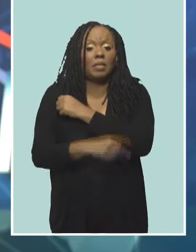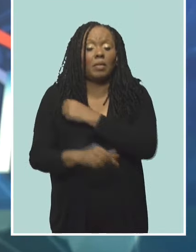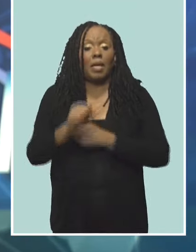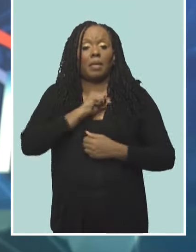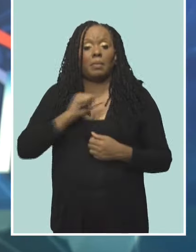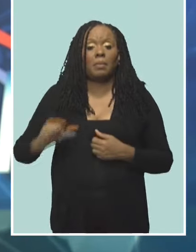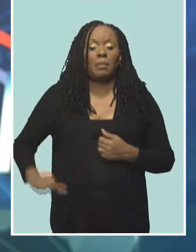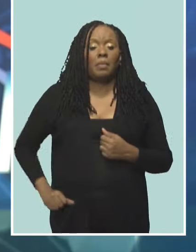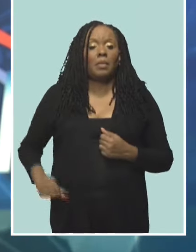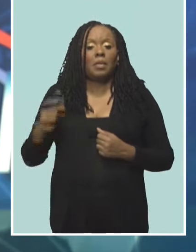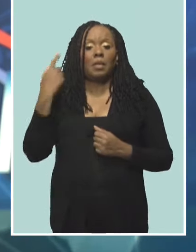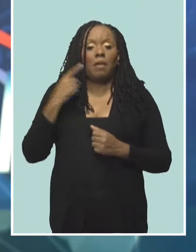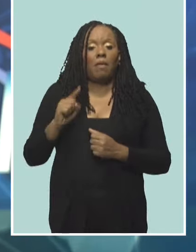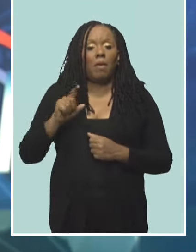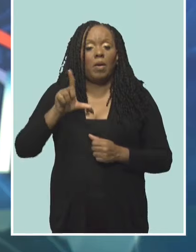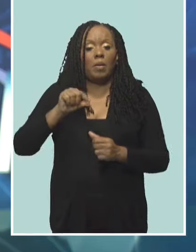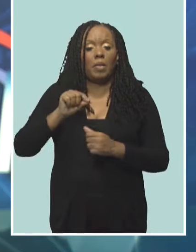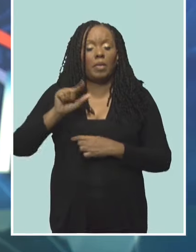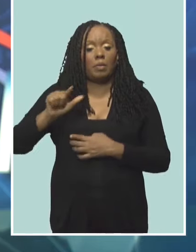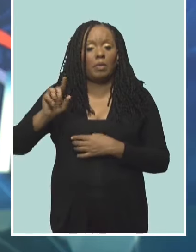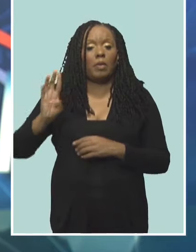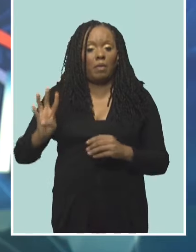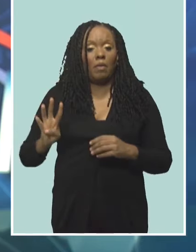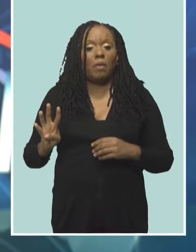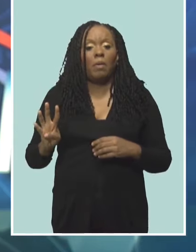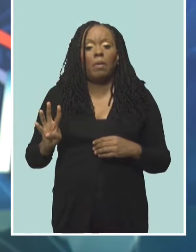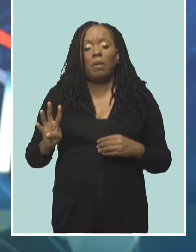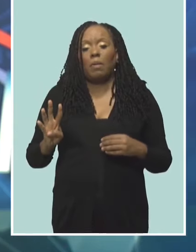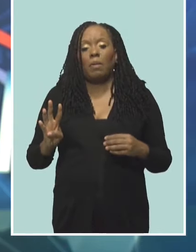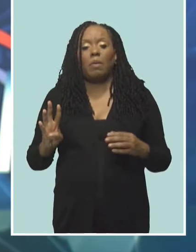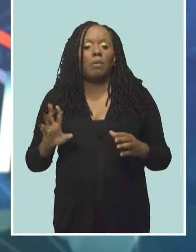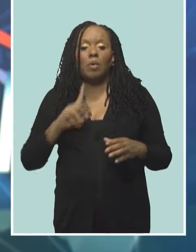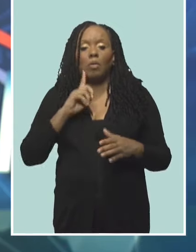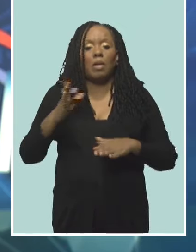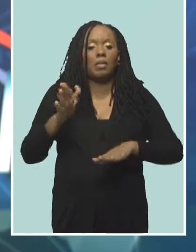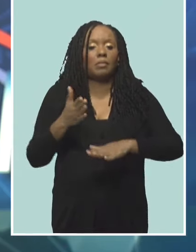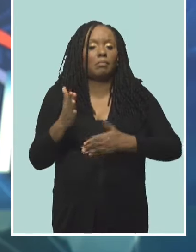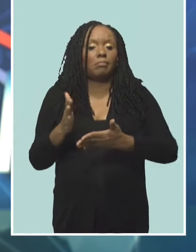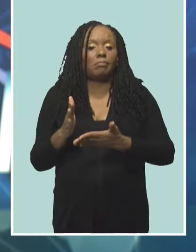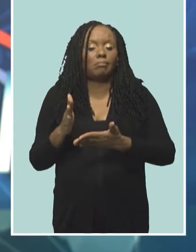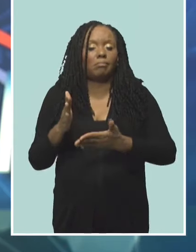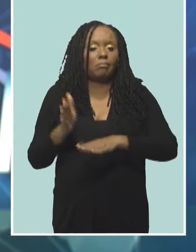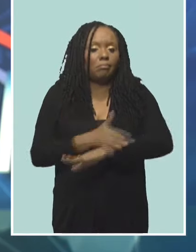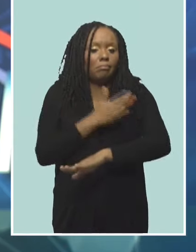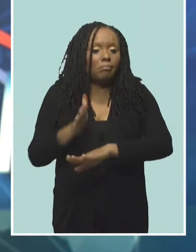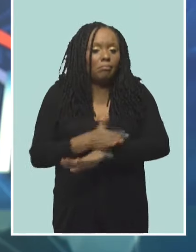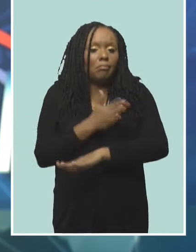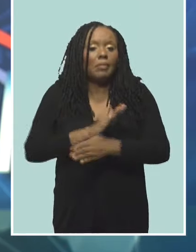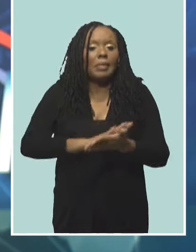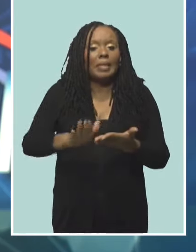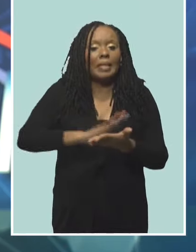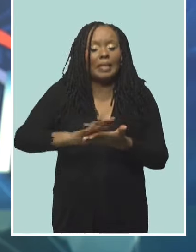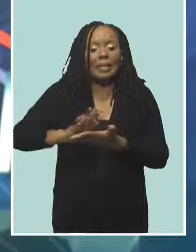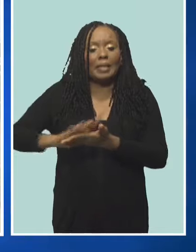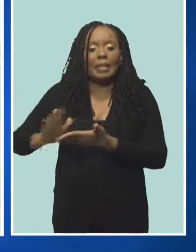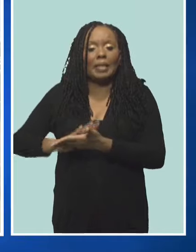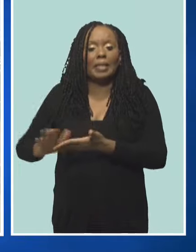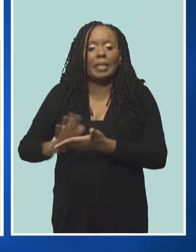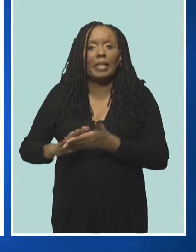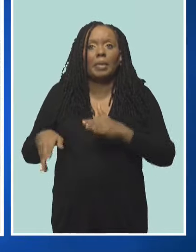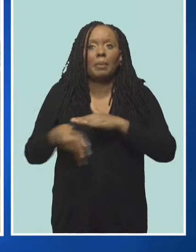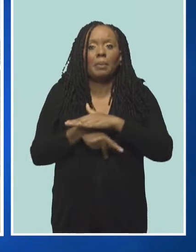for 2024 spent their community give-back days sprucing up the St. Jude's Primary School. Today, the two ambassadors,